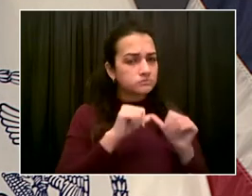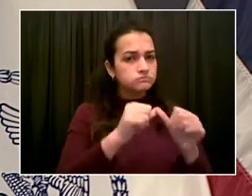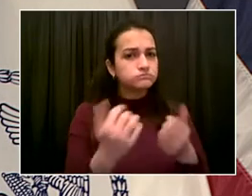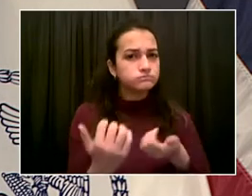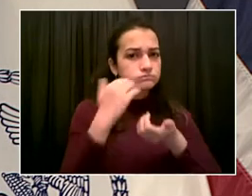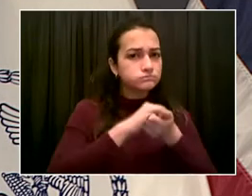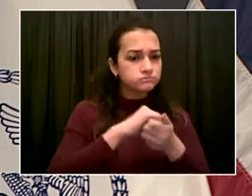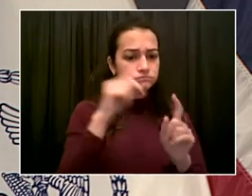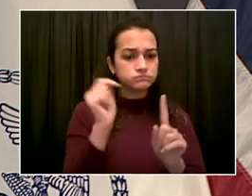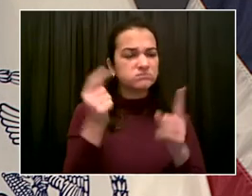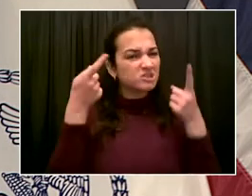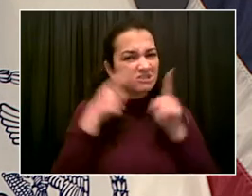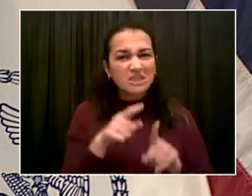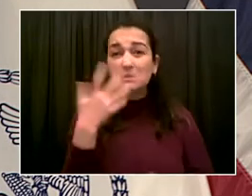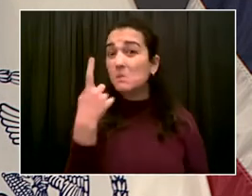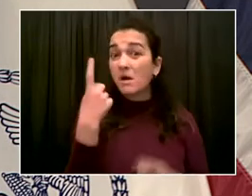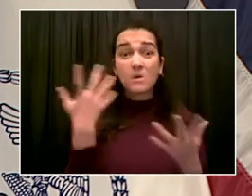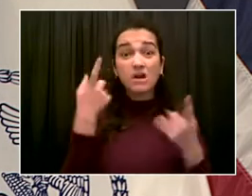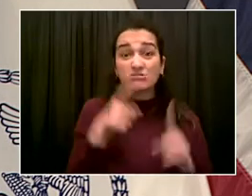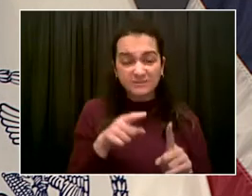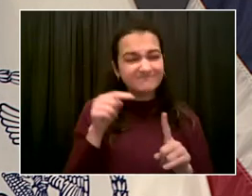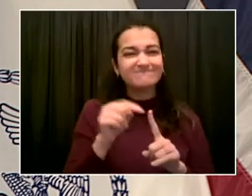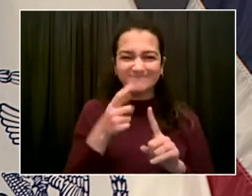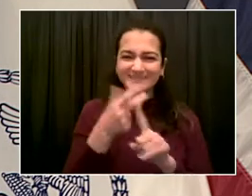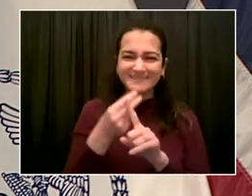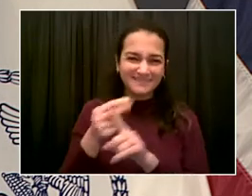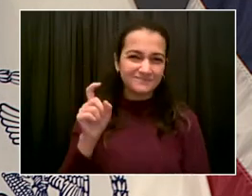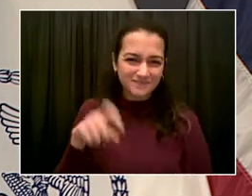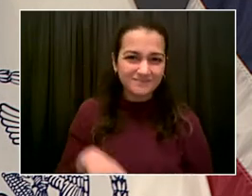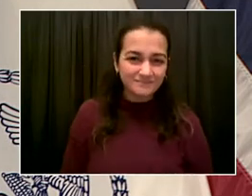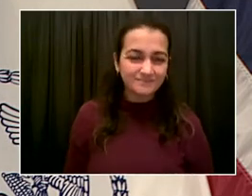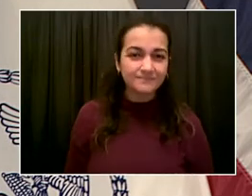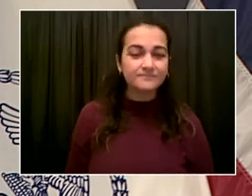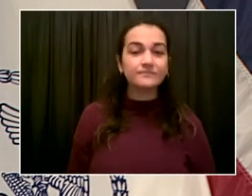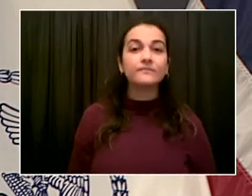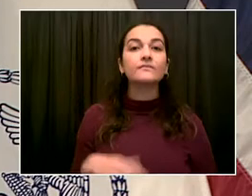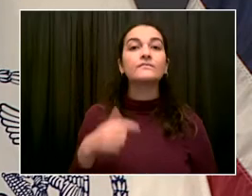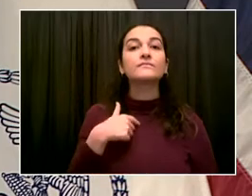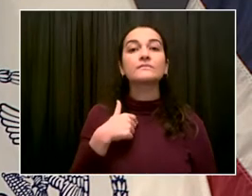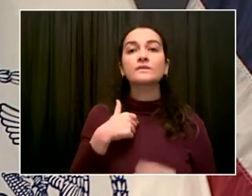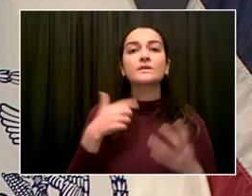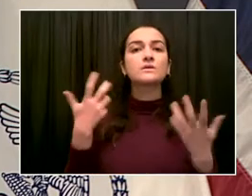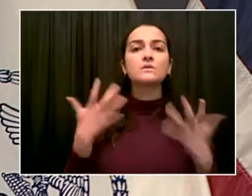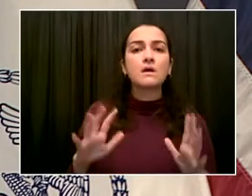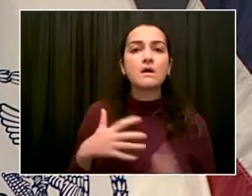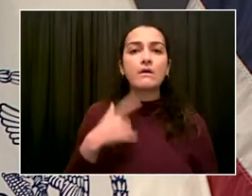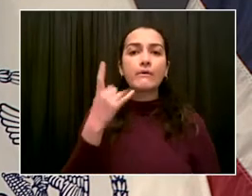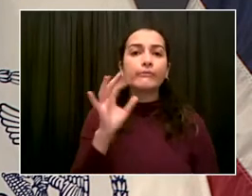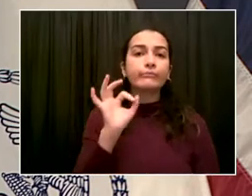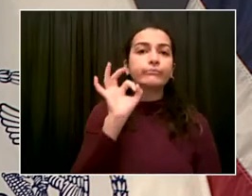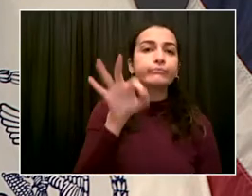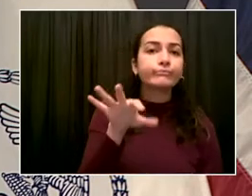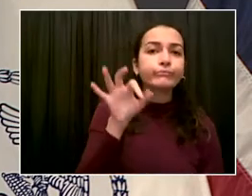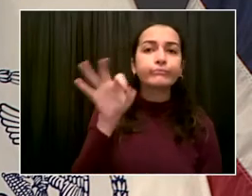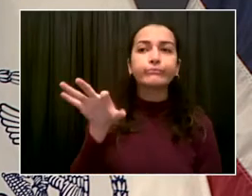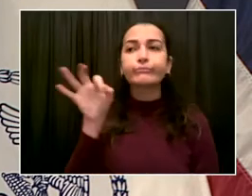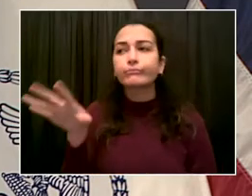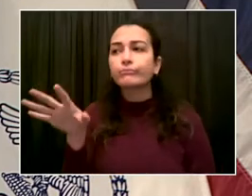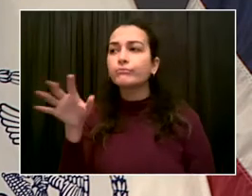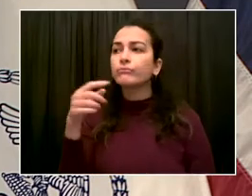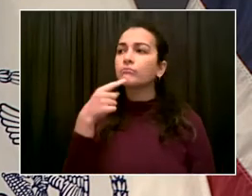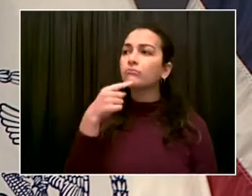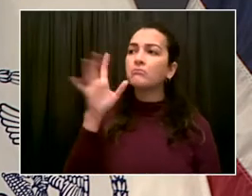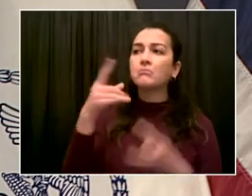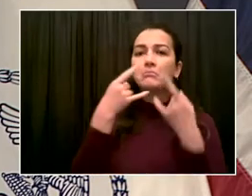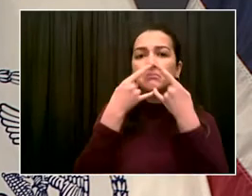I never want to give people the impression that wearing a mask is a substitute for being vaccinated. So we got a lot more to do with our